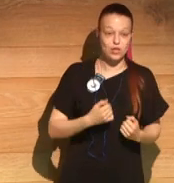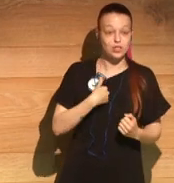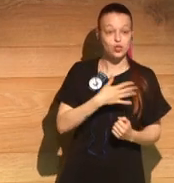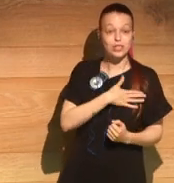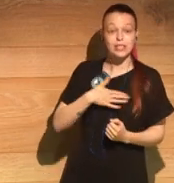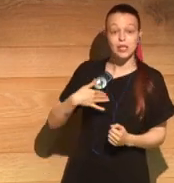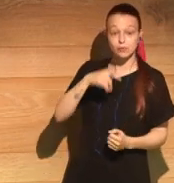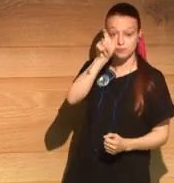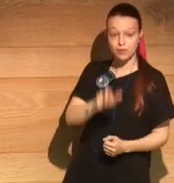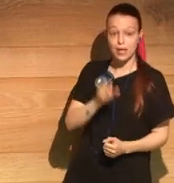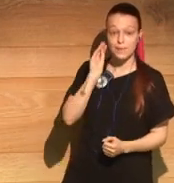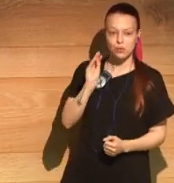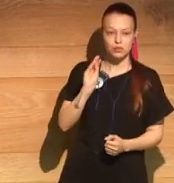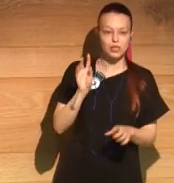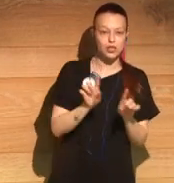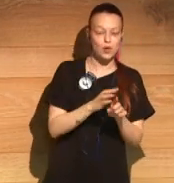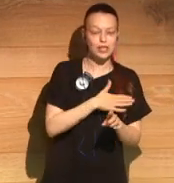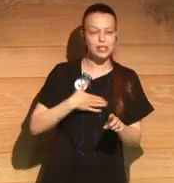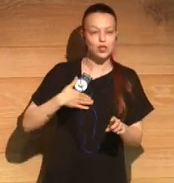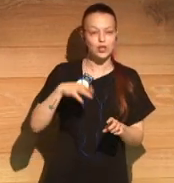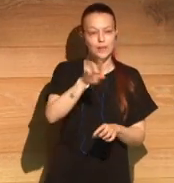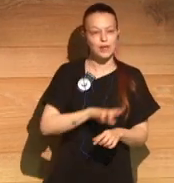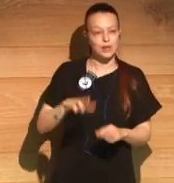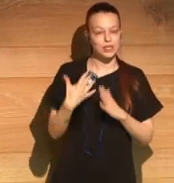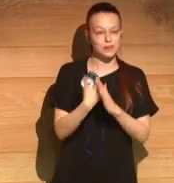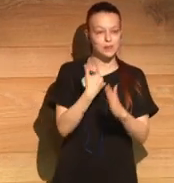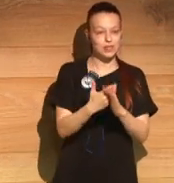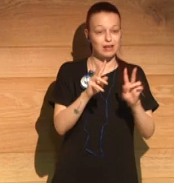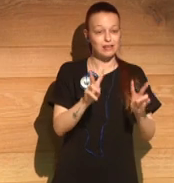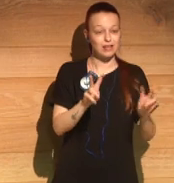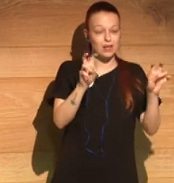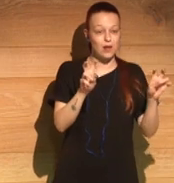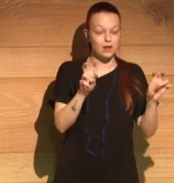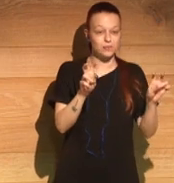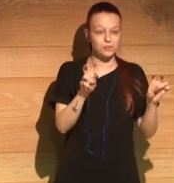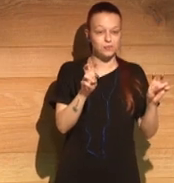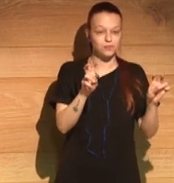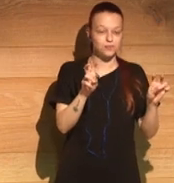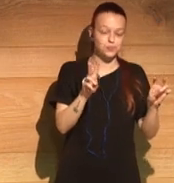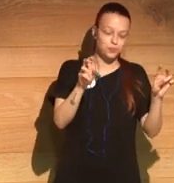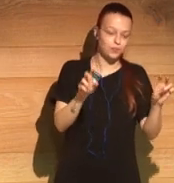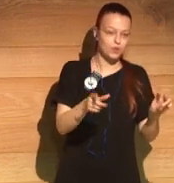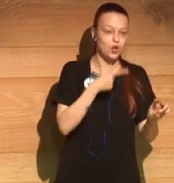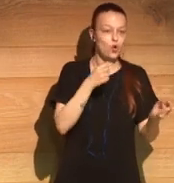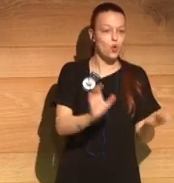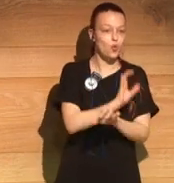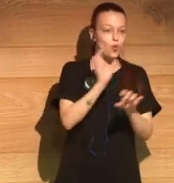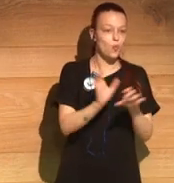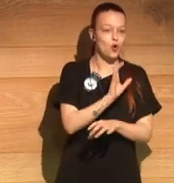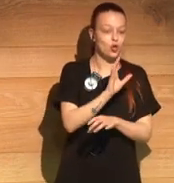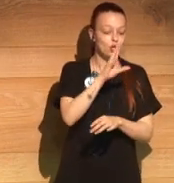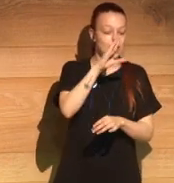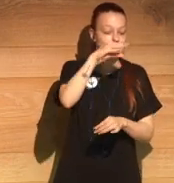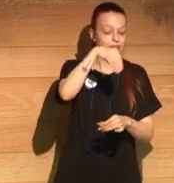Now, I'd like to focus a little bit more on this aspect of humor,